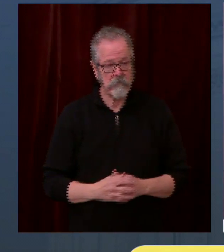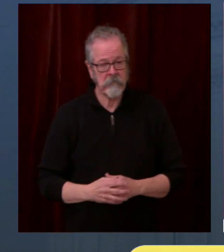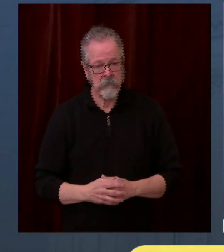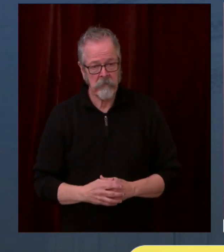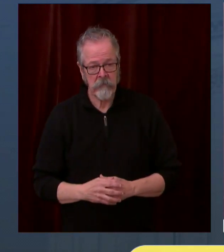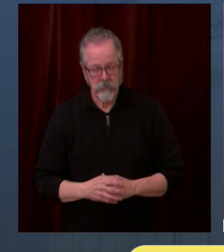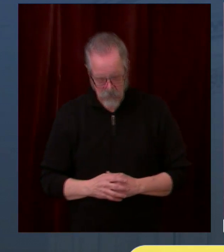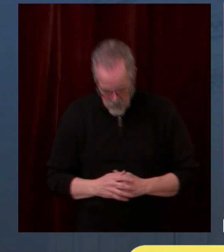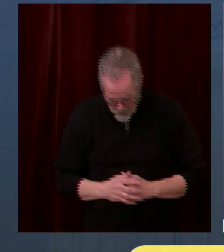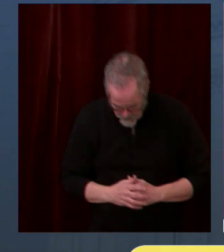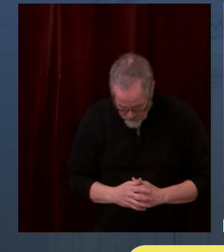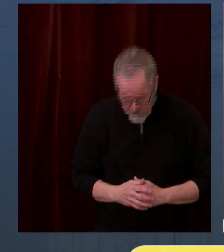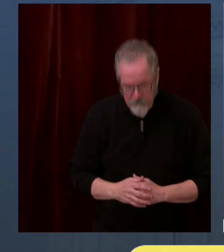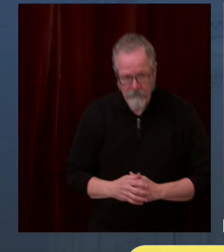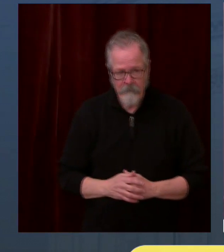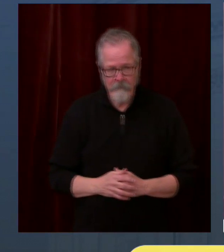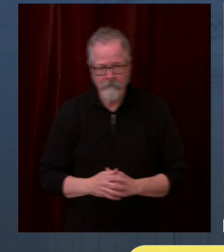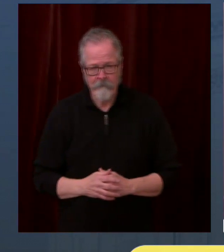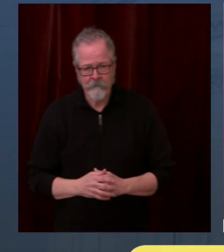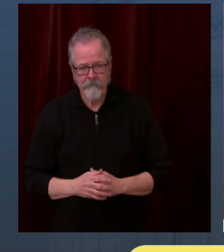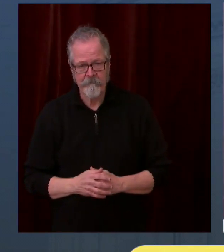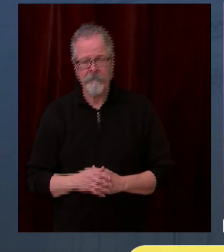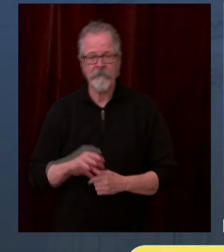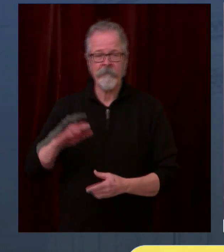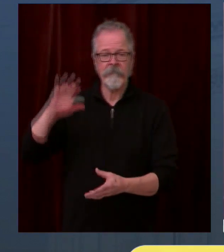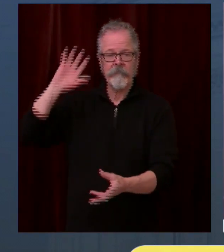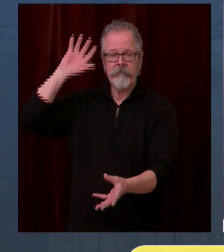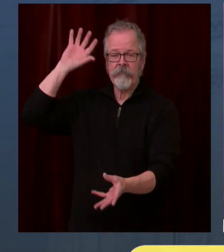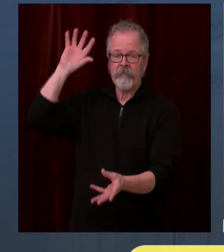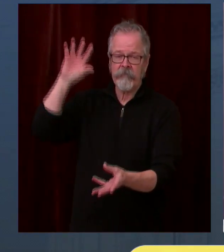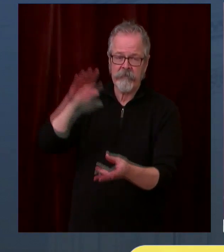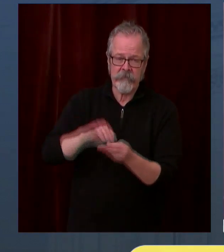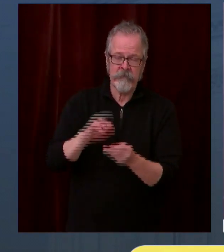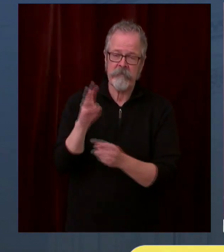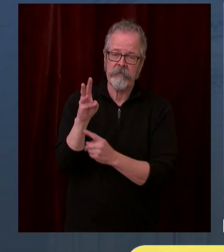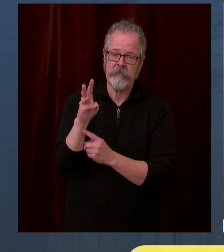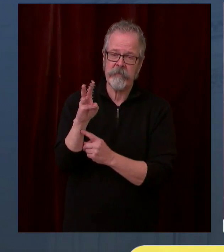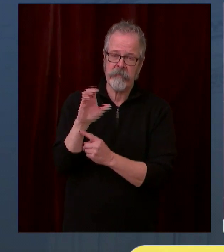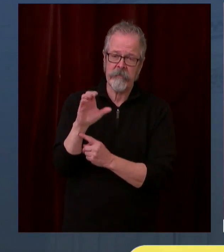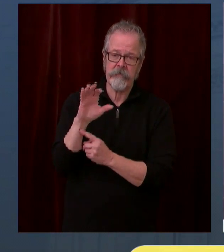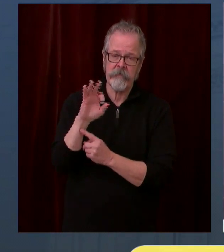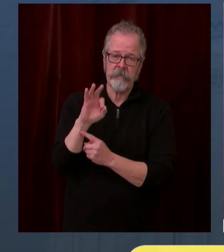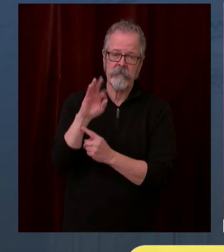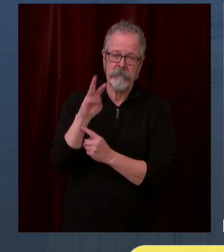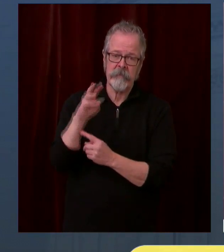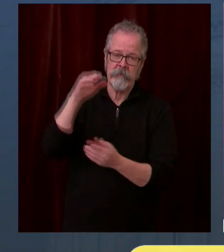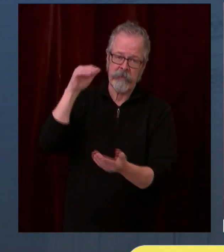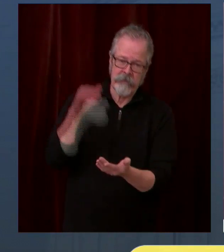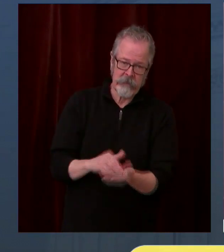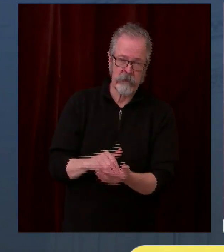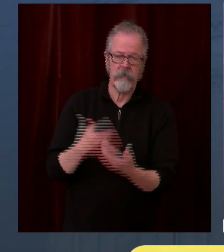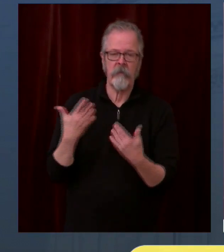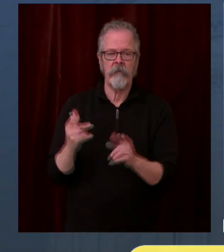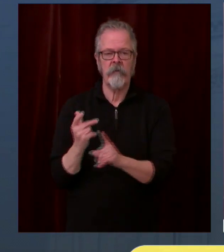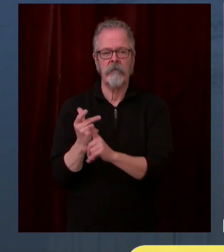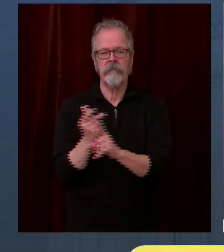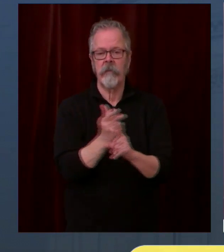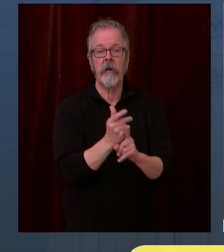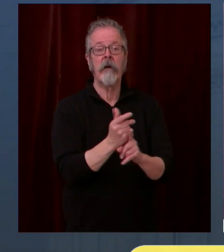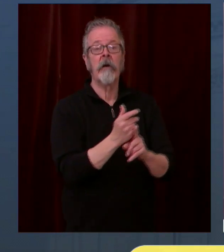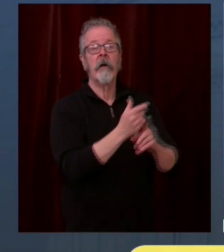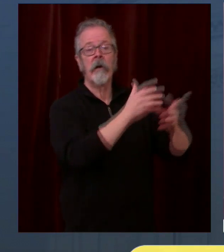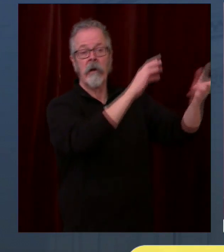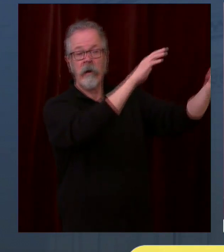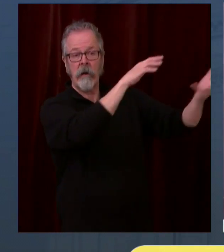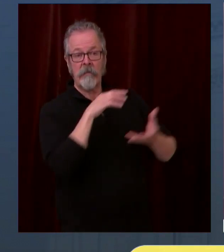696,075 doses of vaccine been delivered to the state of Washington. That means that